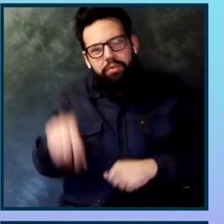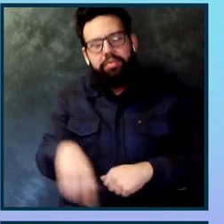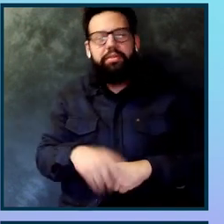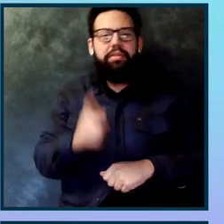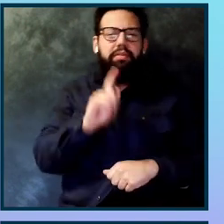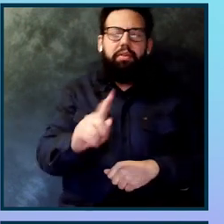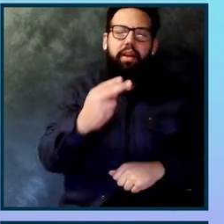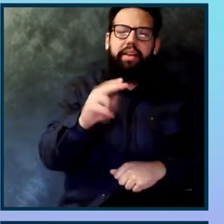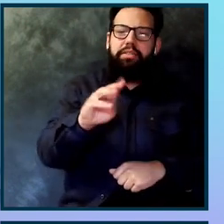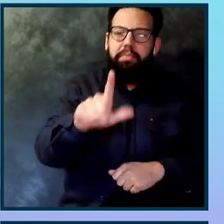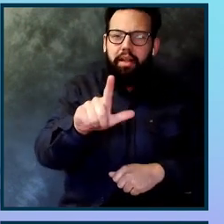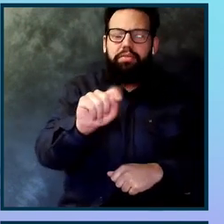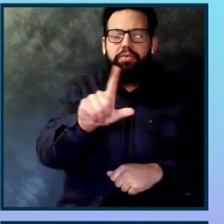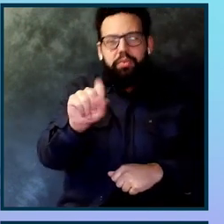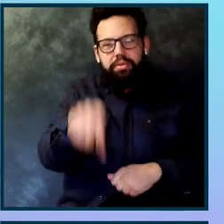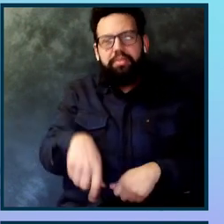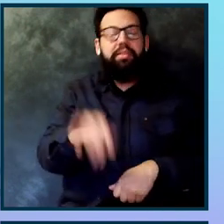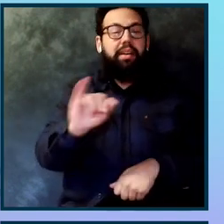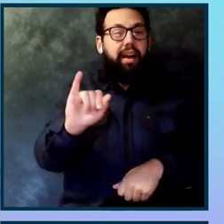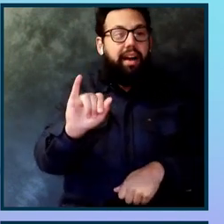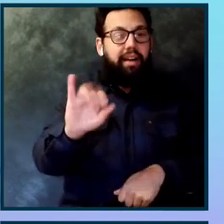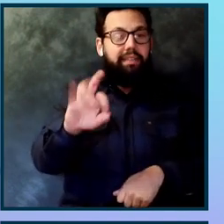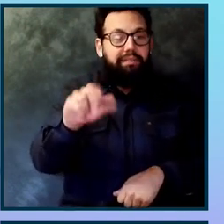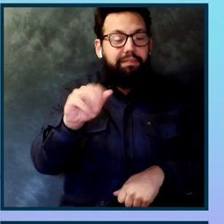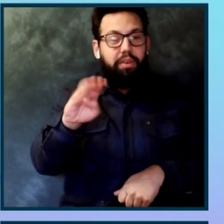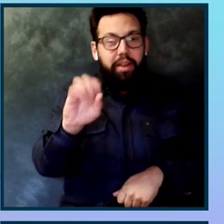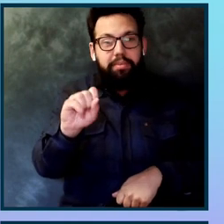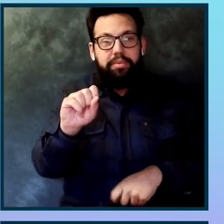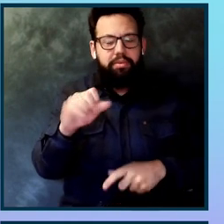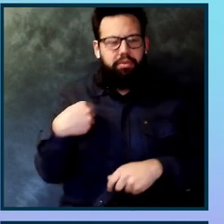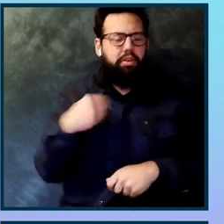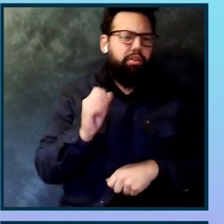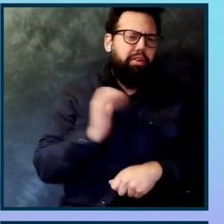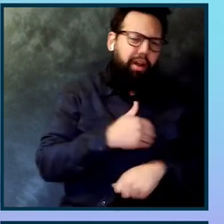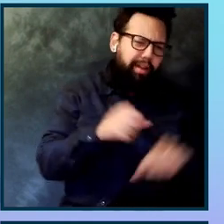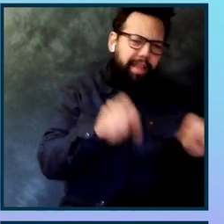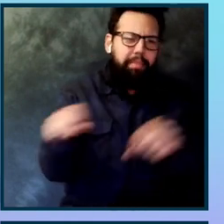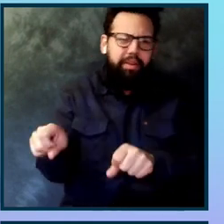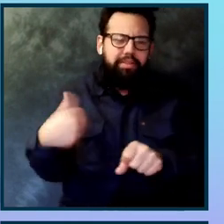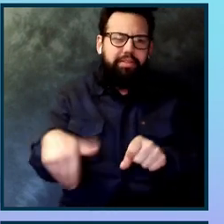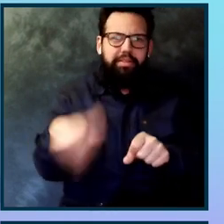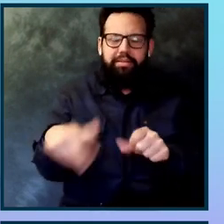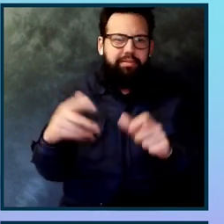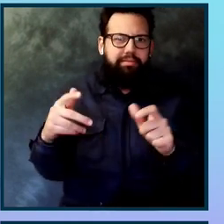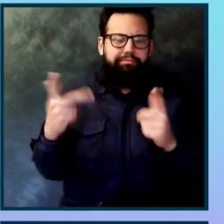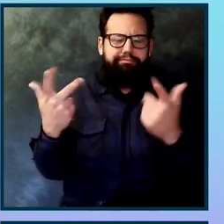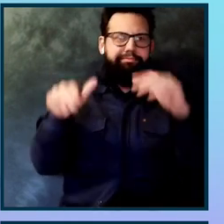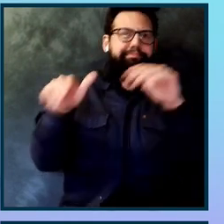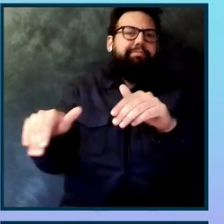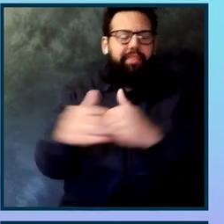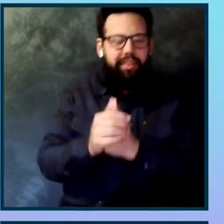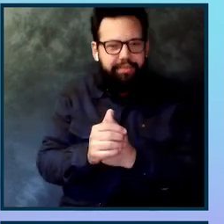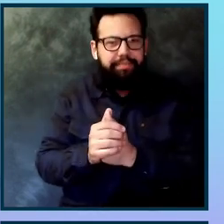iframes and Shadow DOM. Our capabilities in this regard are unrivaled. The number of contributors has also continued to grow,